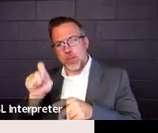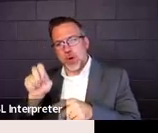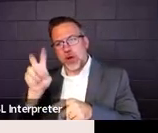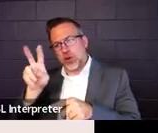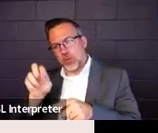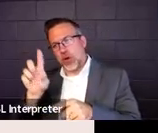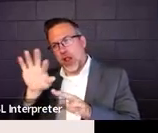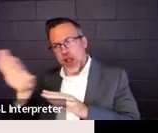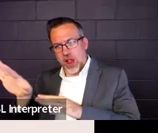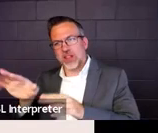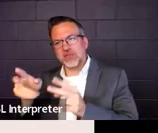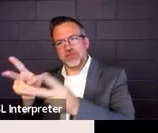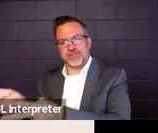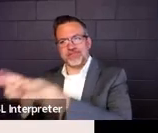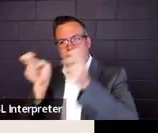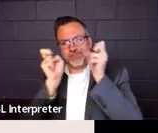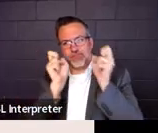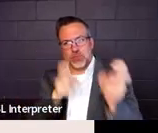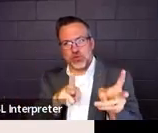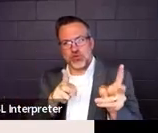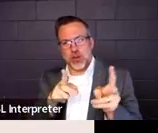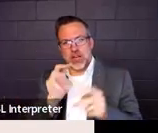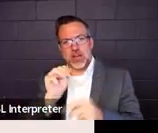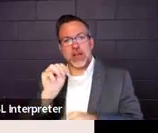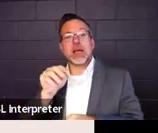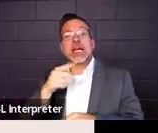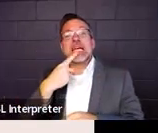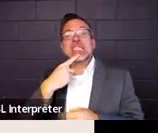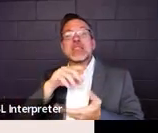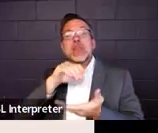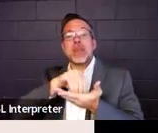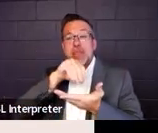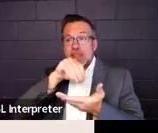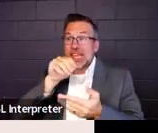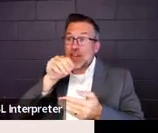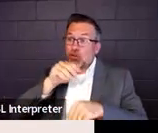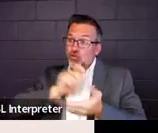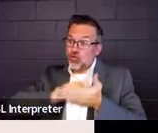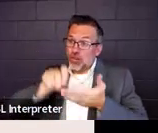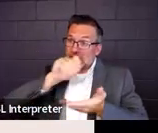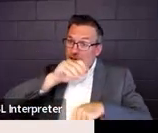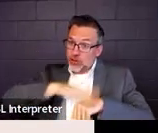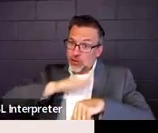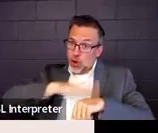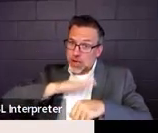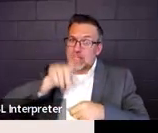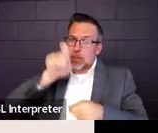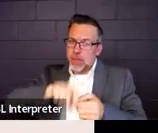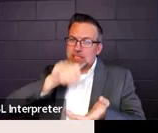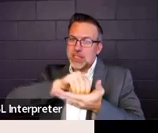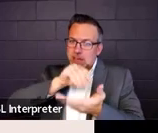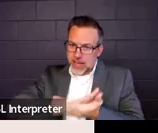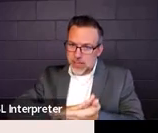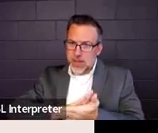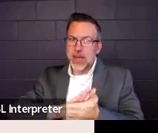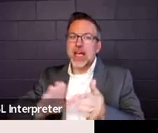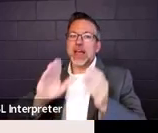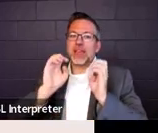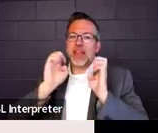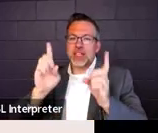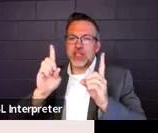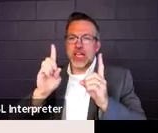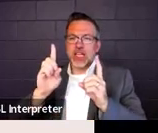So this is what it says. Document in the written notice the educational basis for the determination and